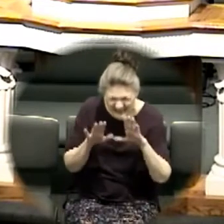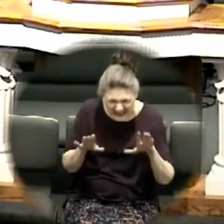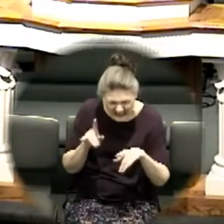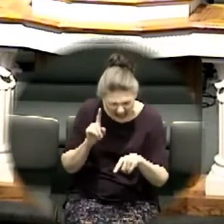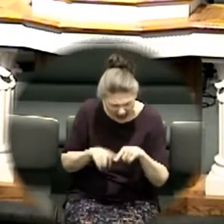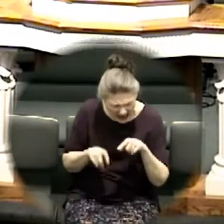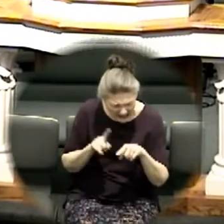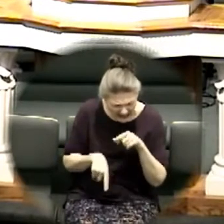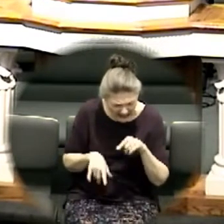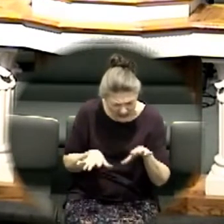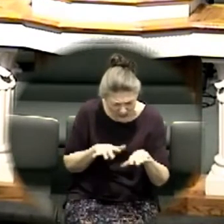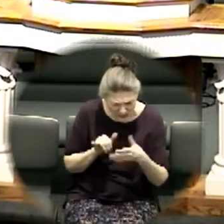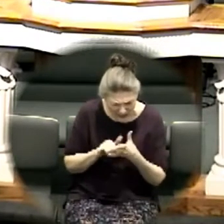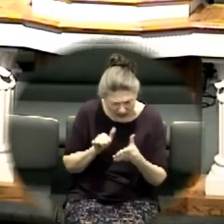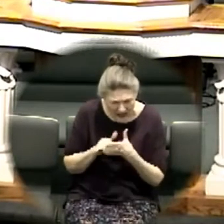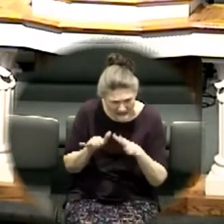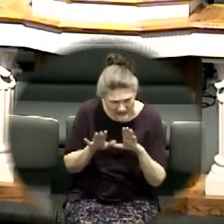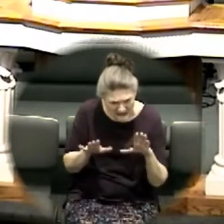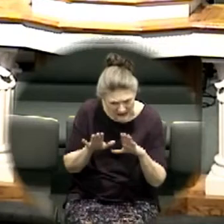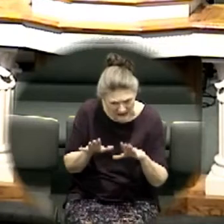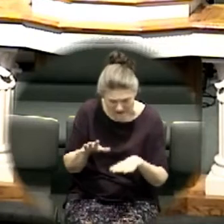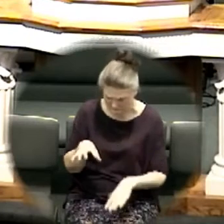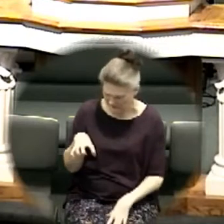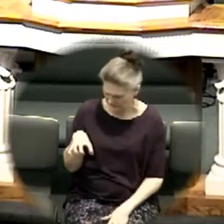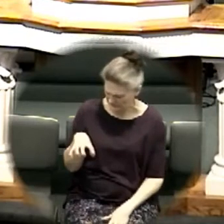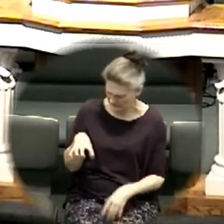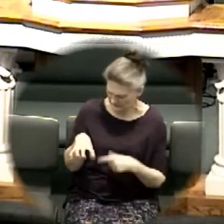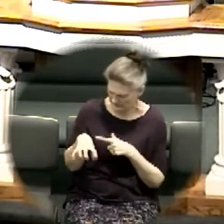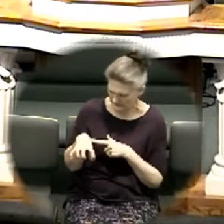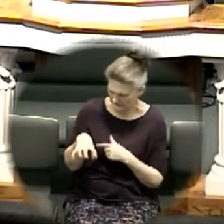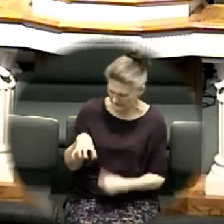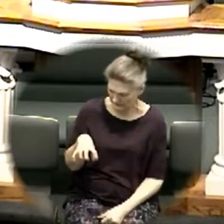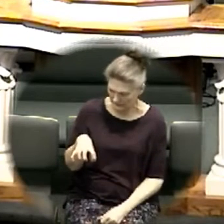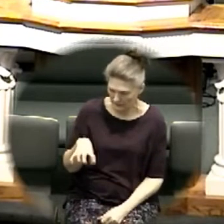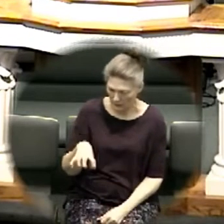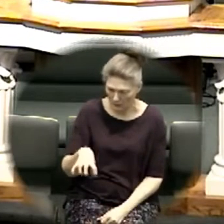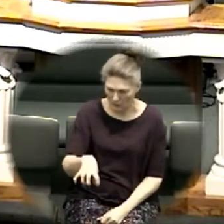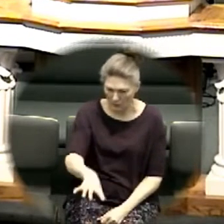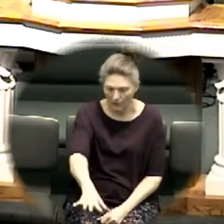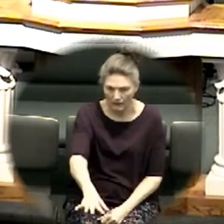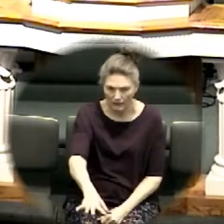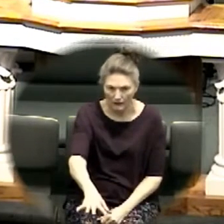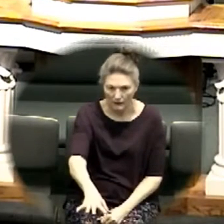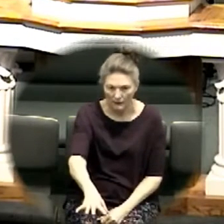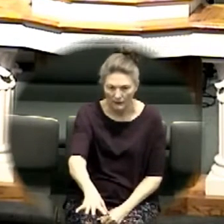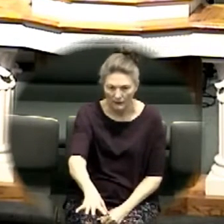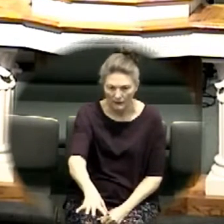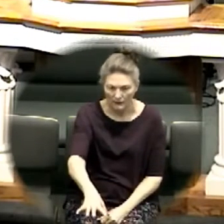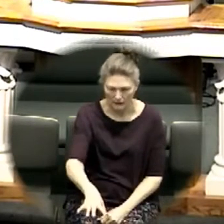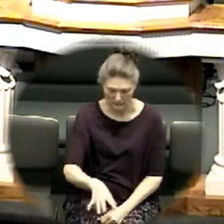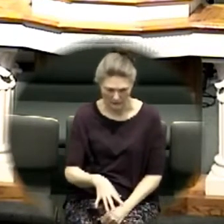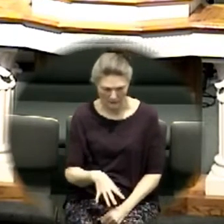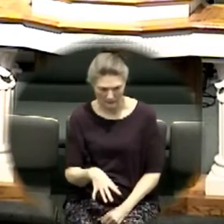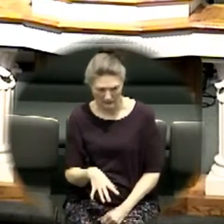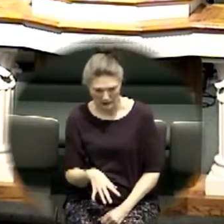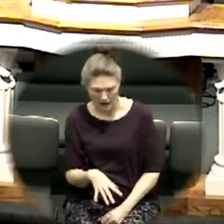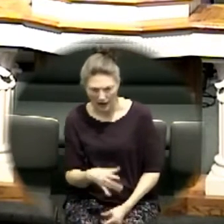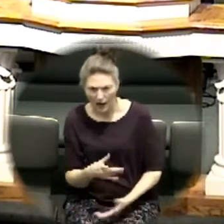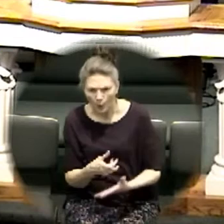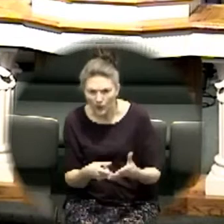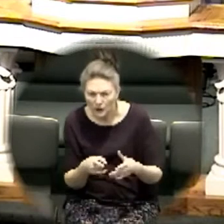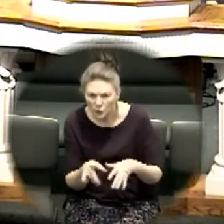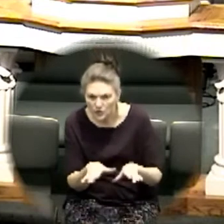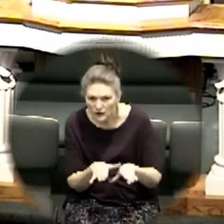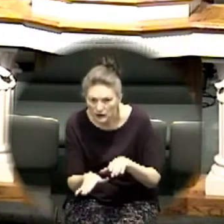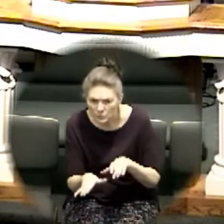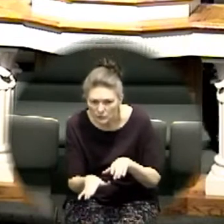getting healed on the Sabbath and they just kind of stared at him you're about to break the law and he said stretch forth your hand what are you going to